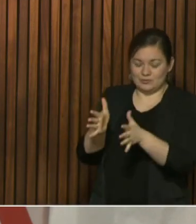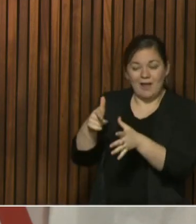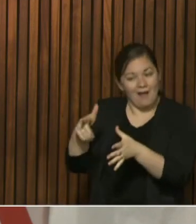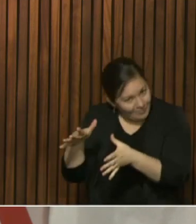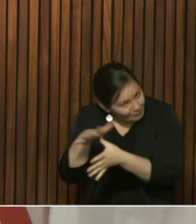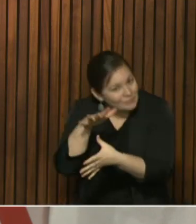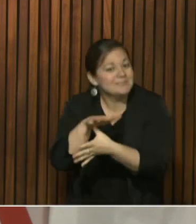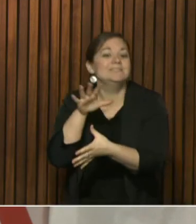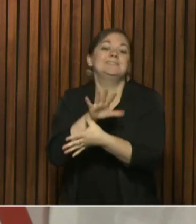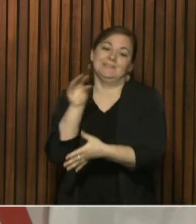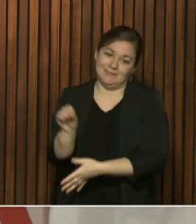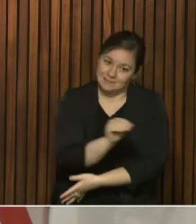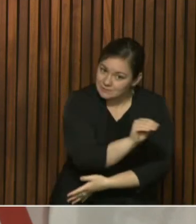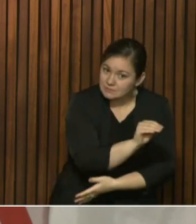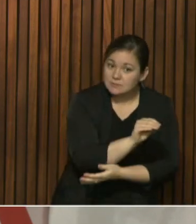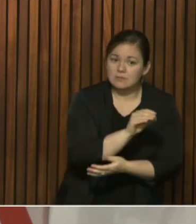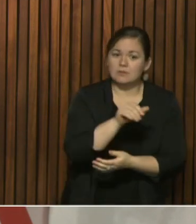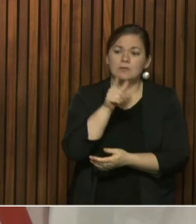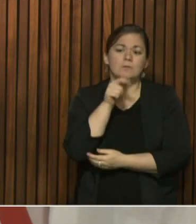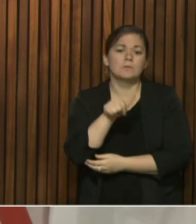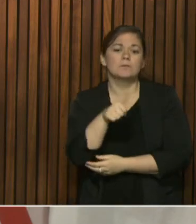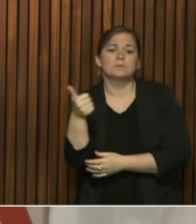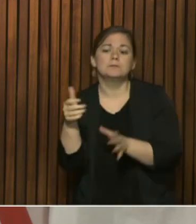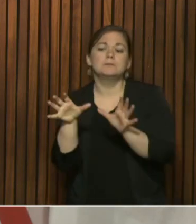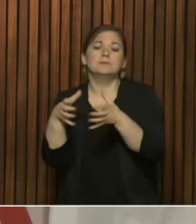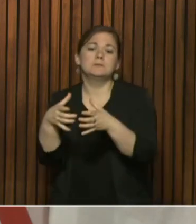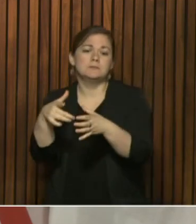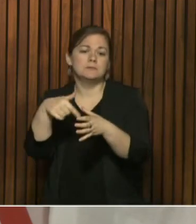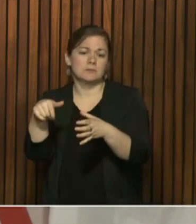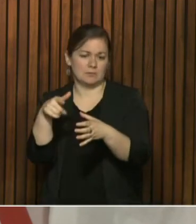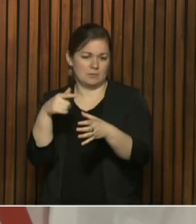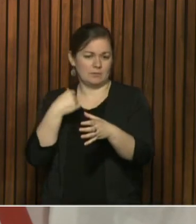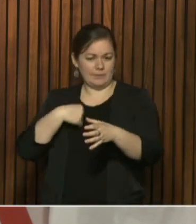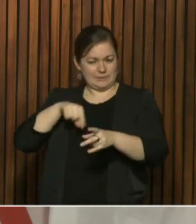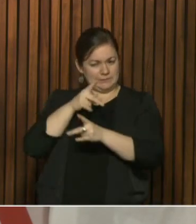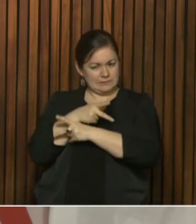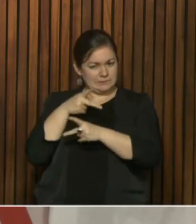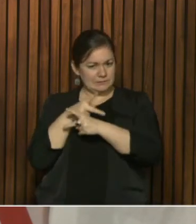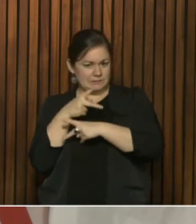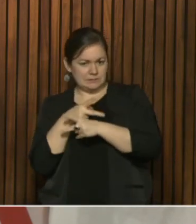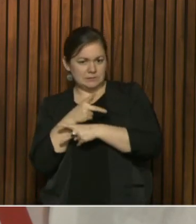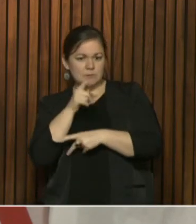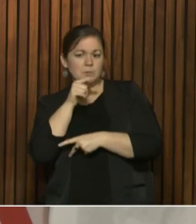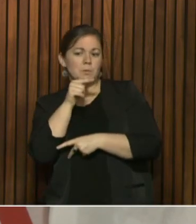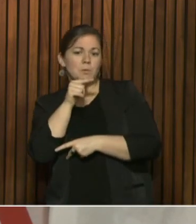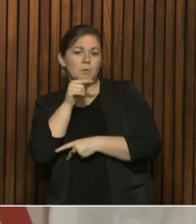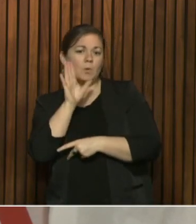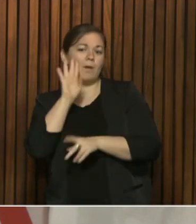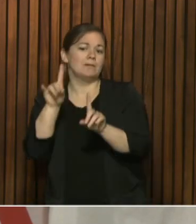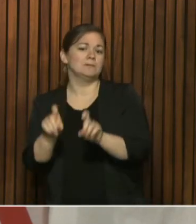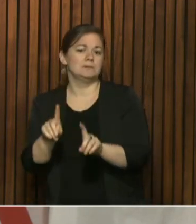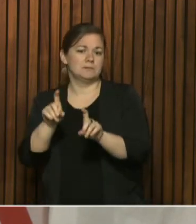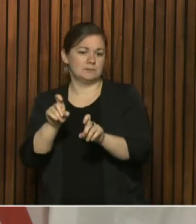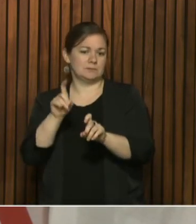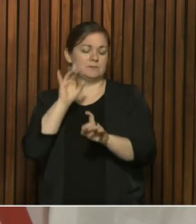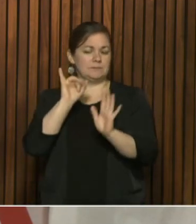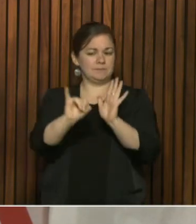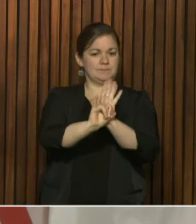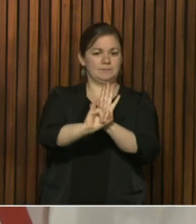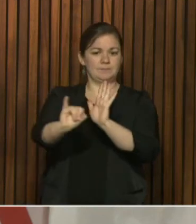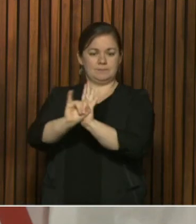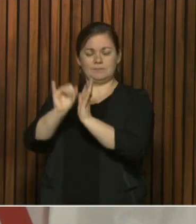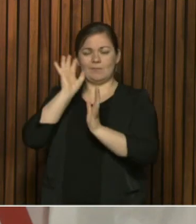with the specific groups and how to do it, and that will be communicated out very quickly. But in the meantime, I would say